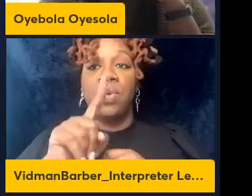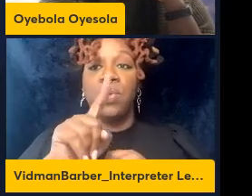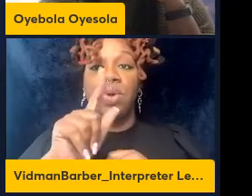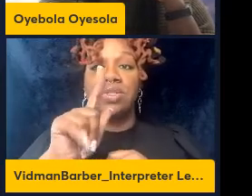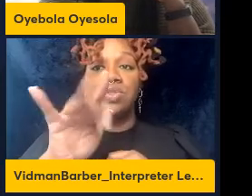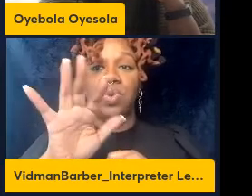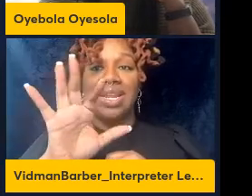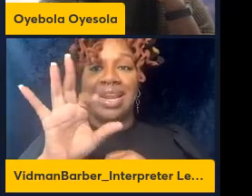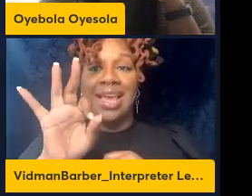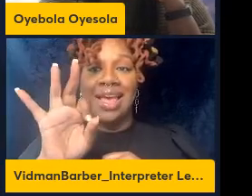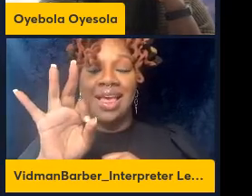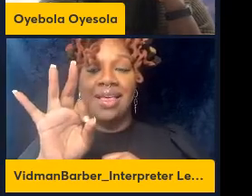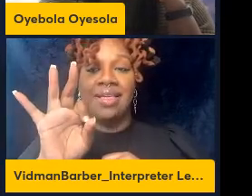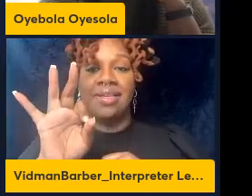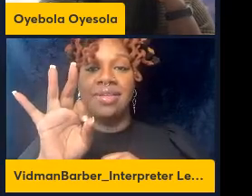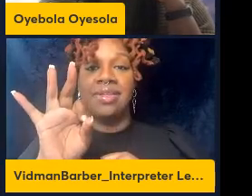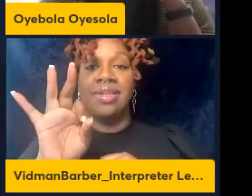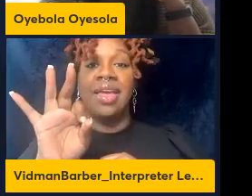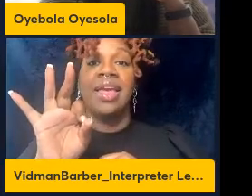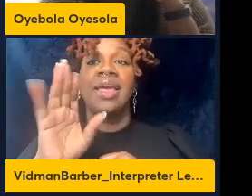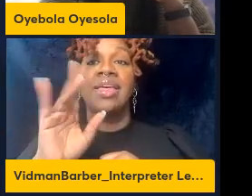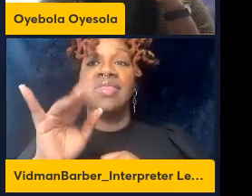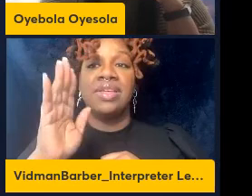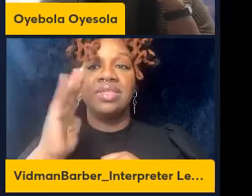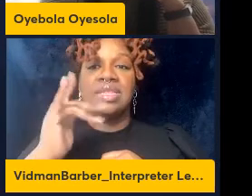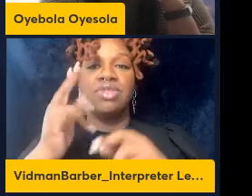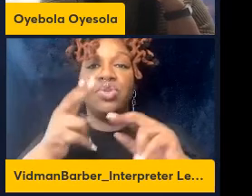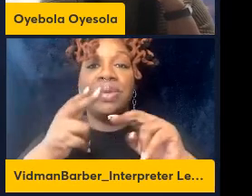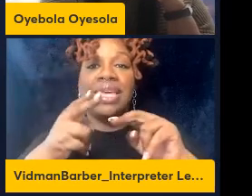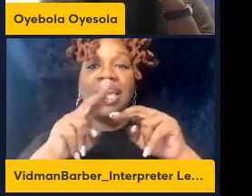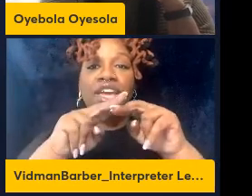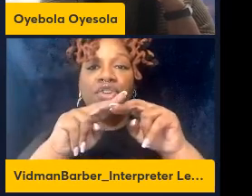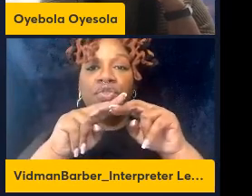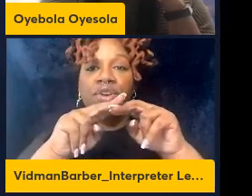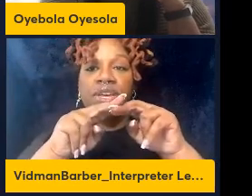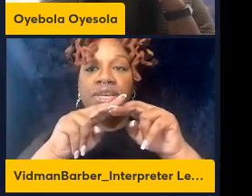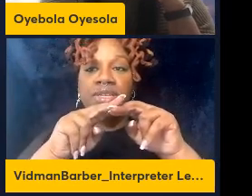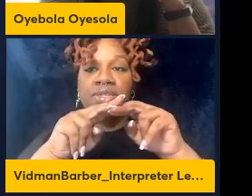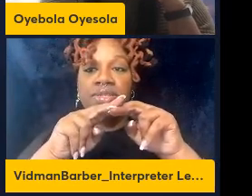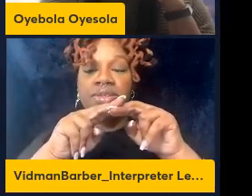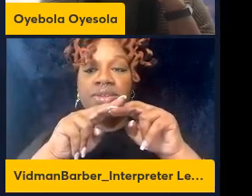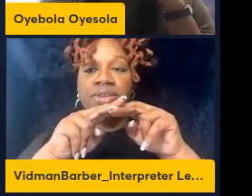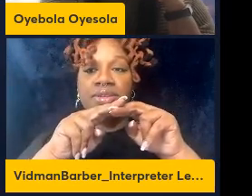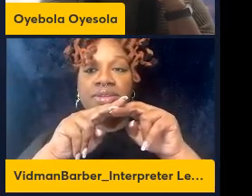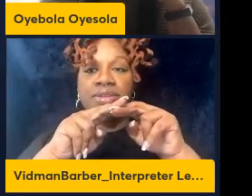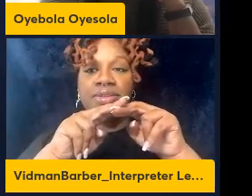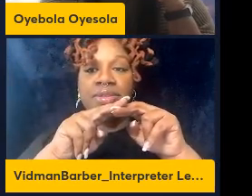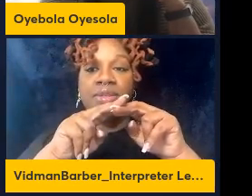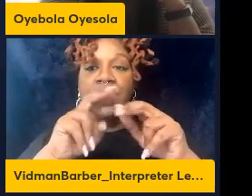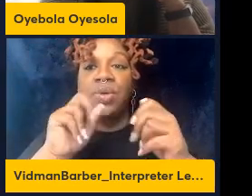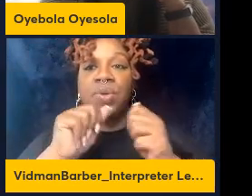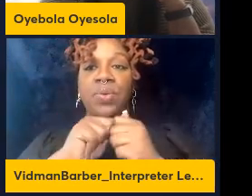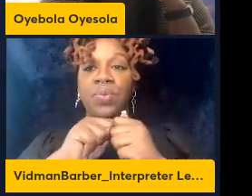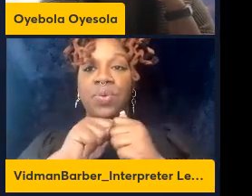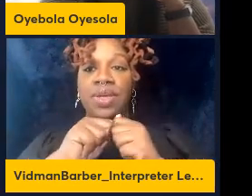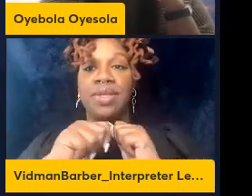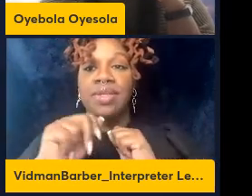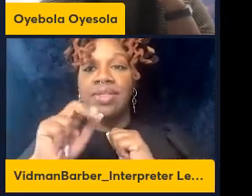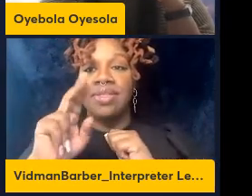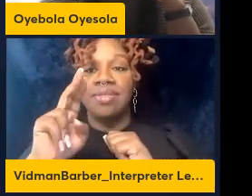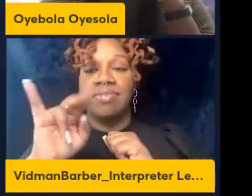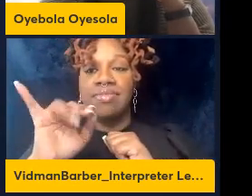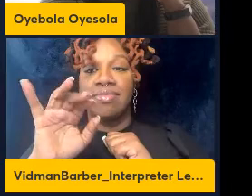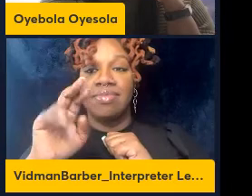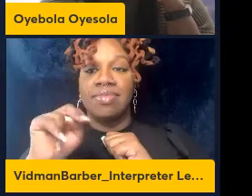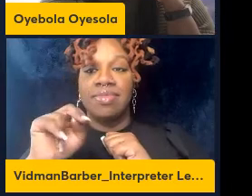seems to be increased in interferon gamma levels when the mice are rewarded and